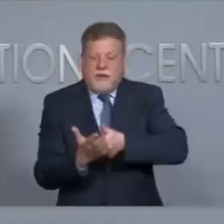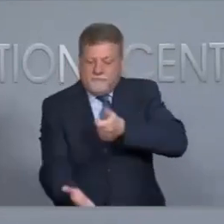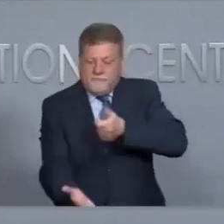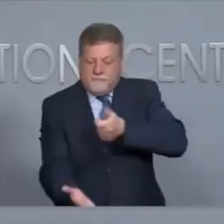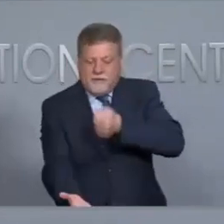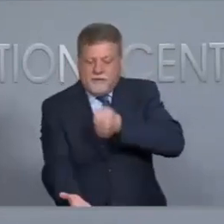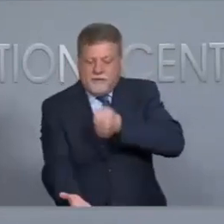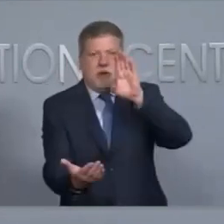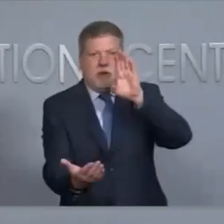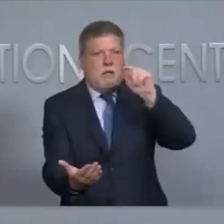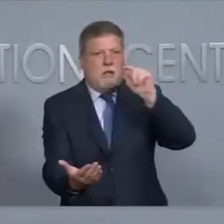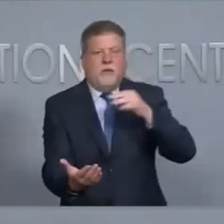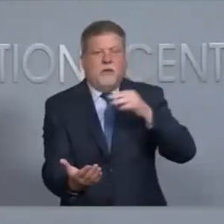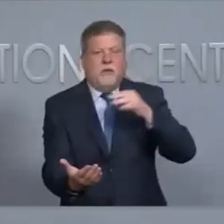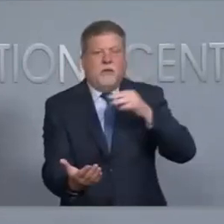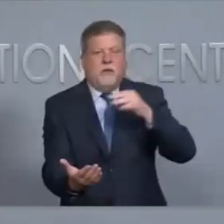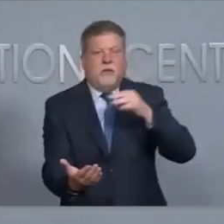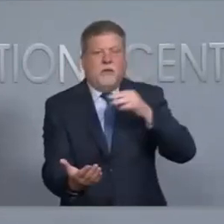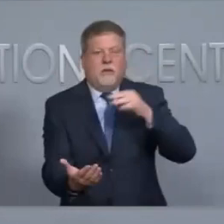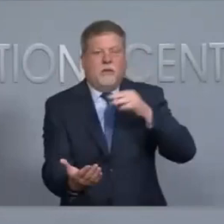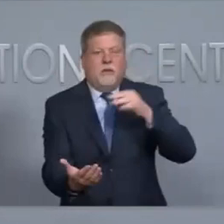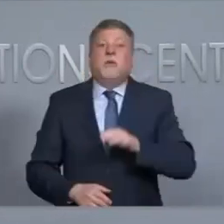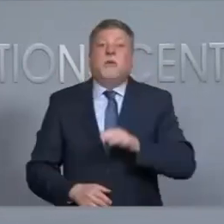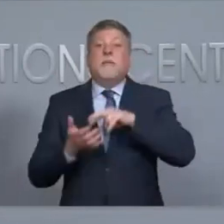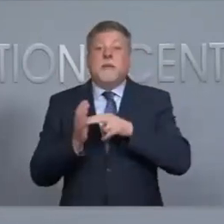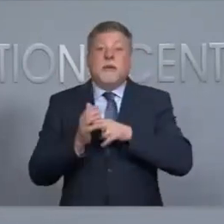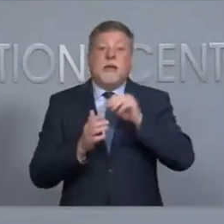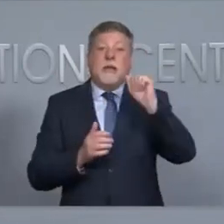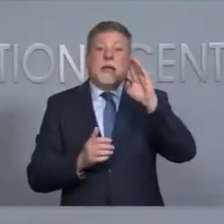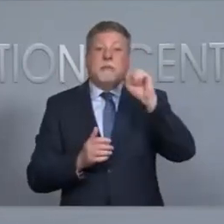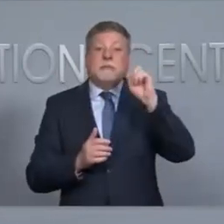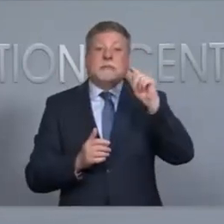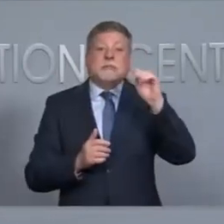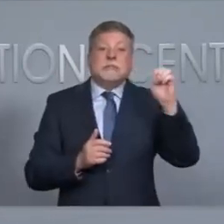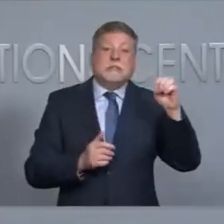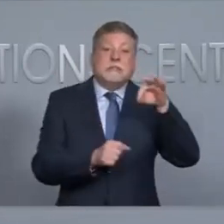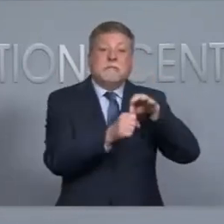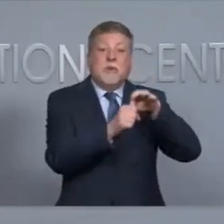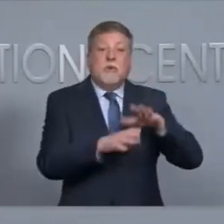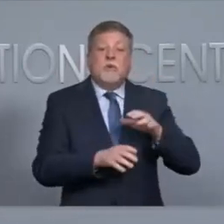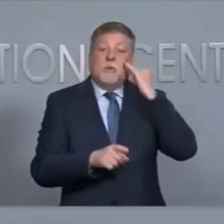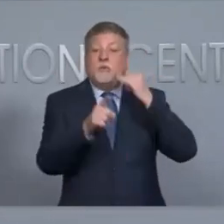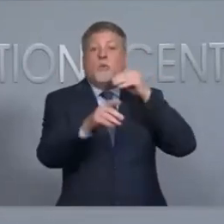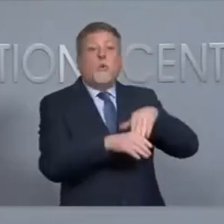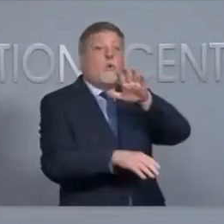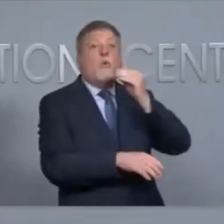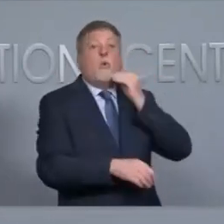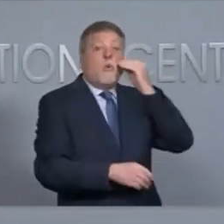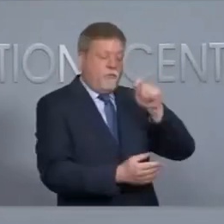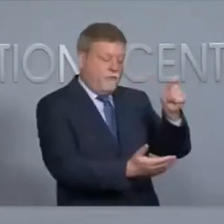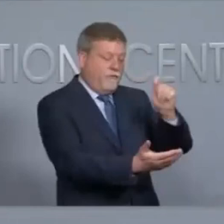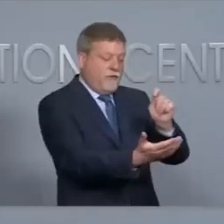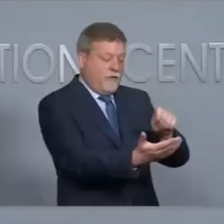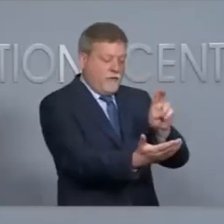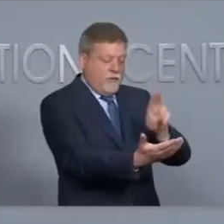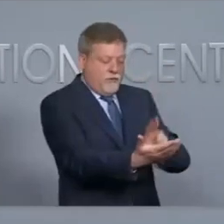we highly discourage any voters from doing that This includes absentee voters so if you're at your home and you're casting your ballot